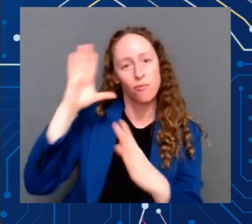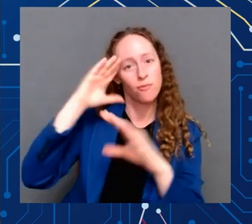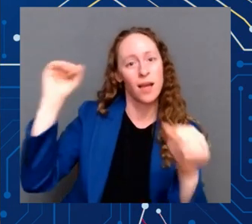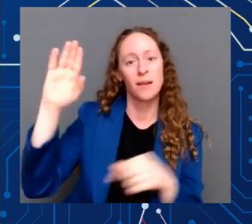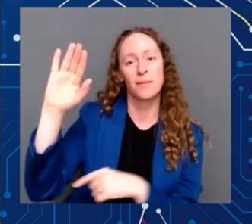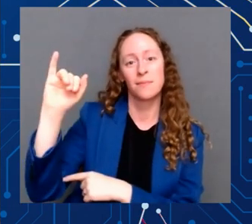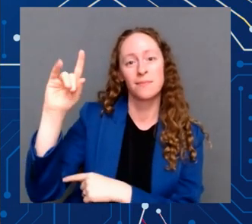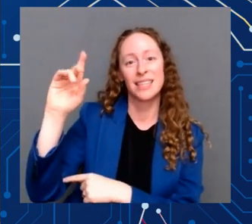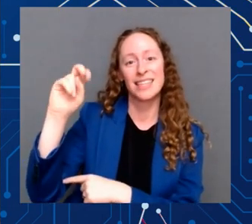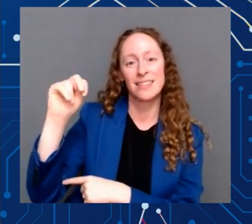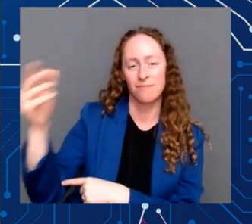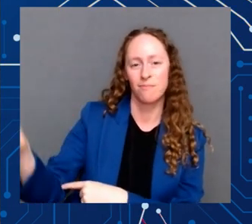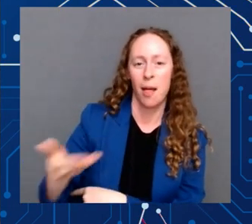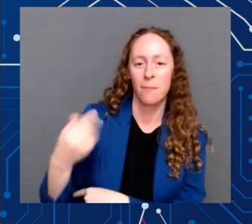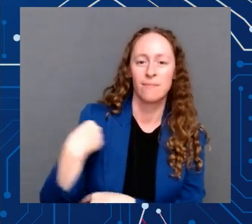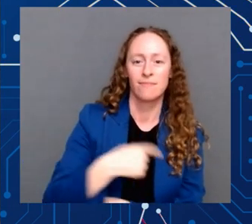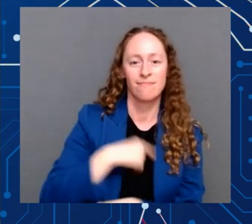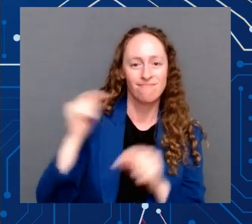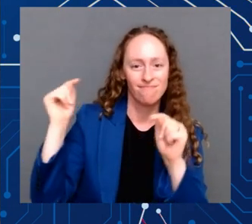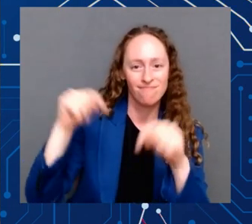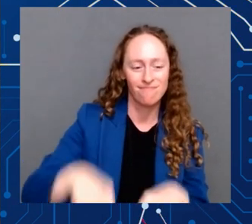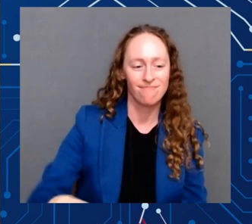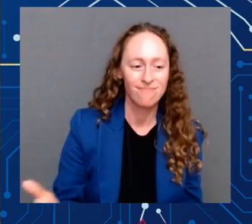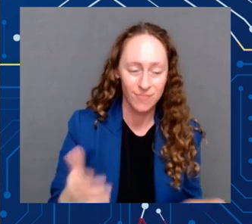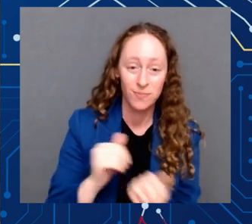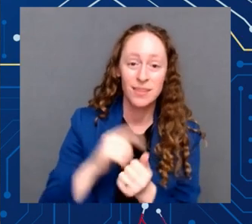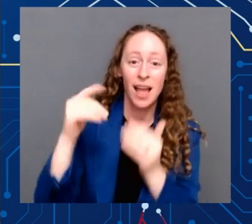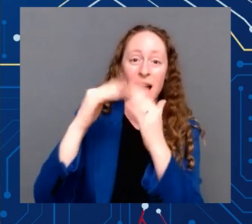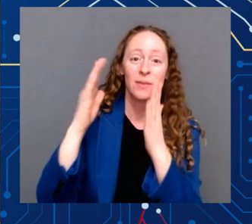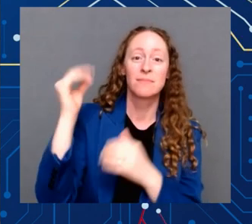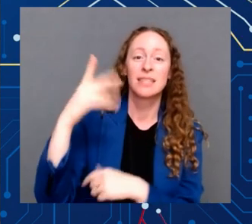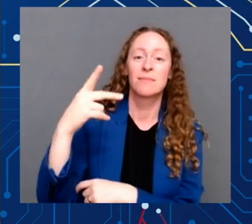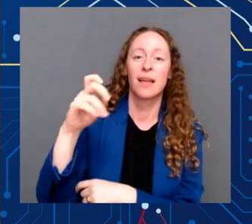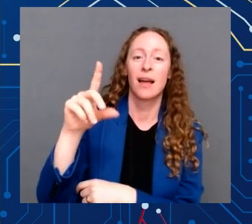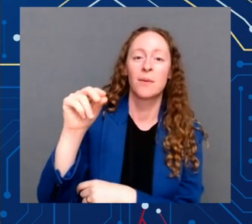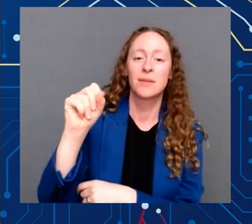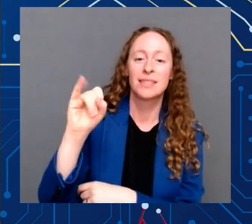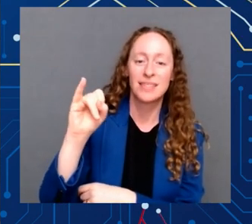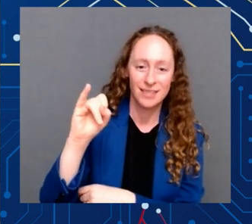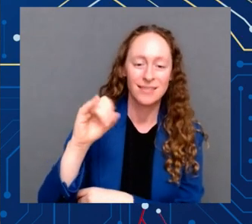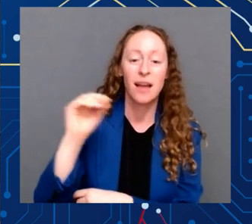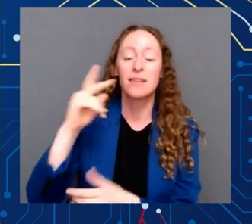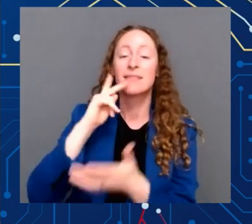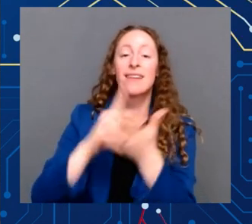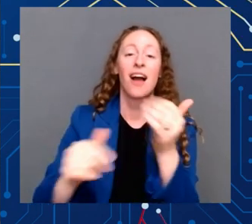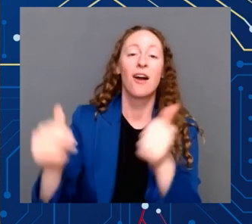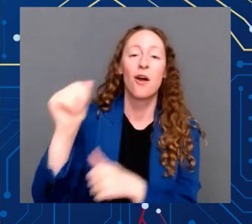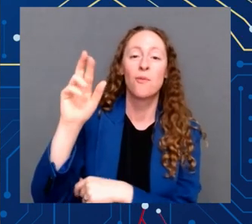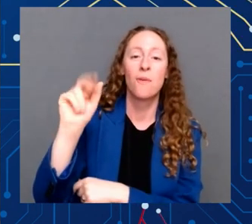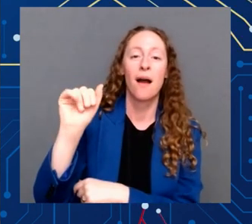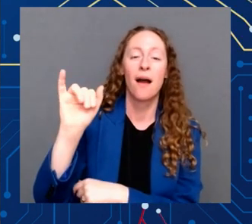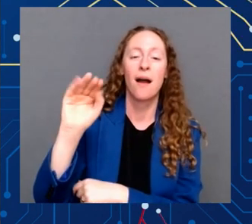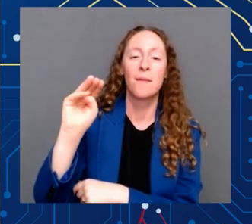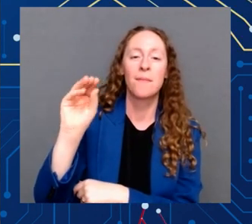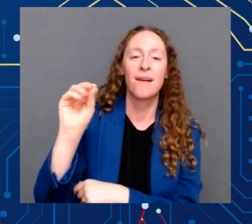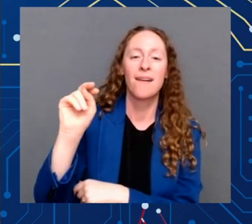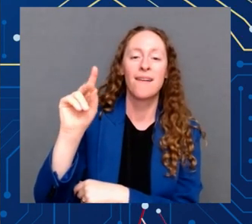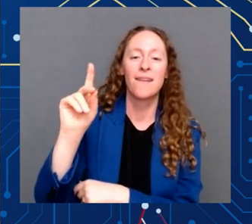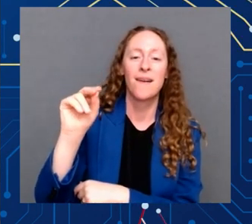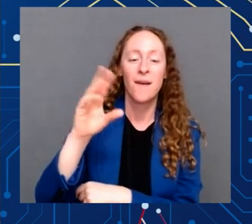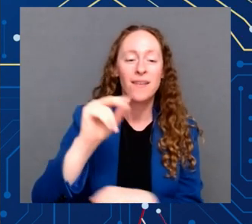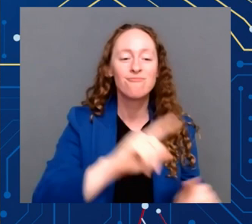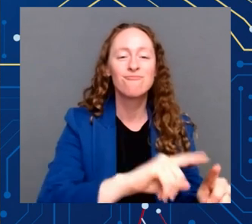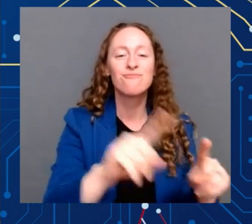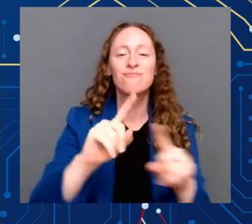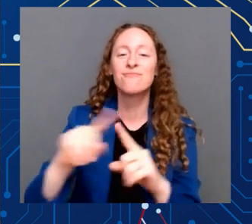Secretary Raimondo. And thanks to all my great Senate colleagues who are here today as well. Well, what a